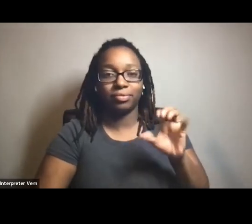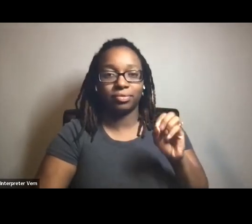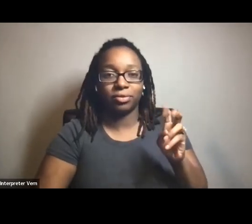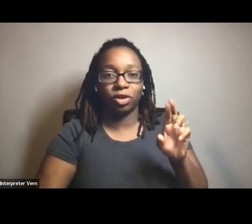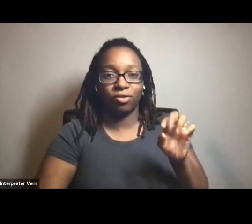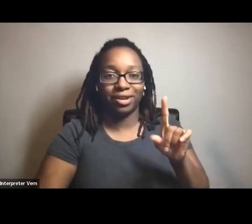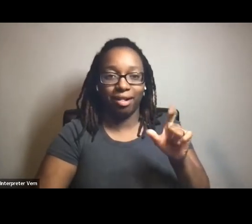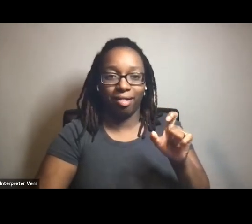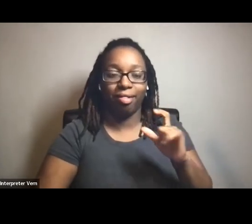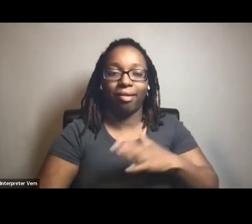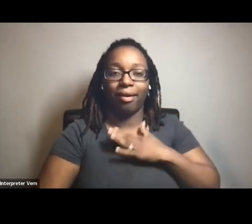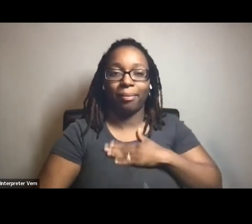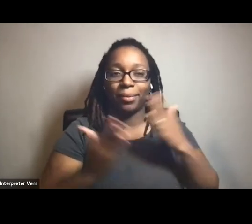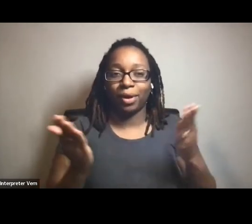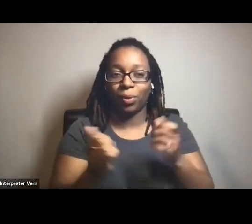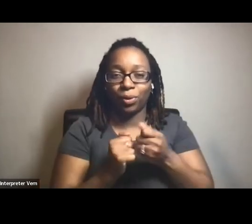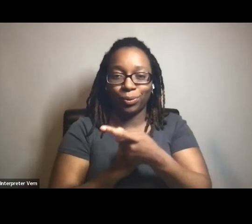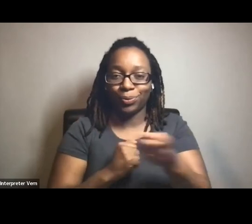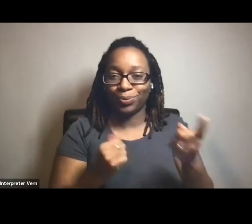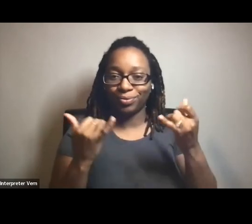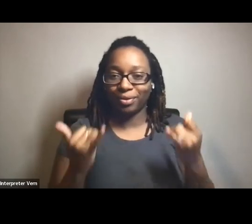I'll just share my slides.